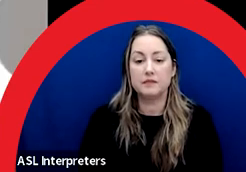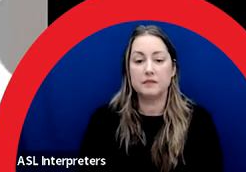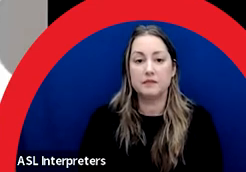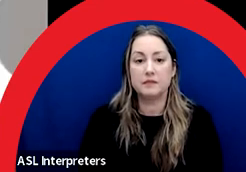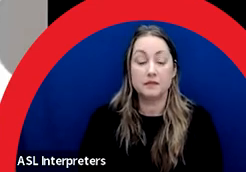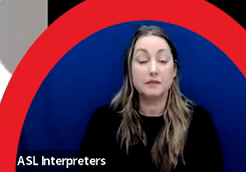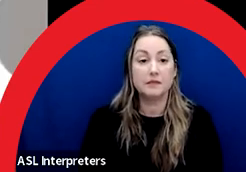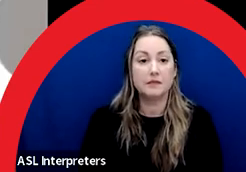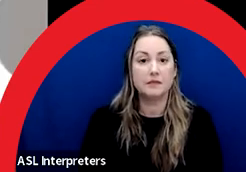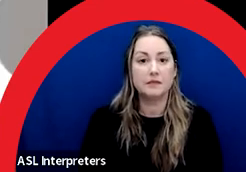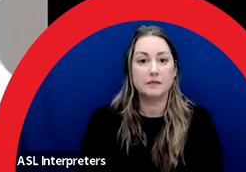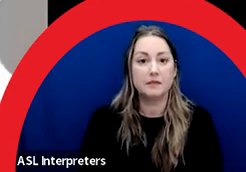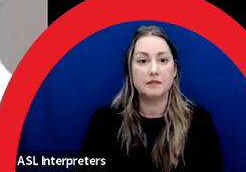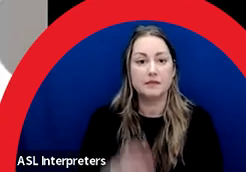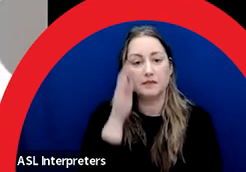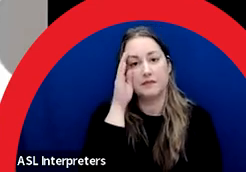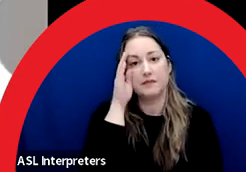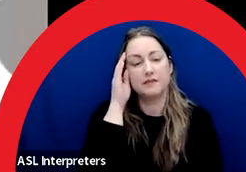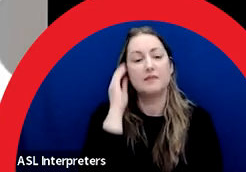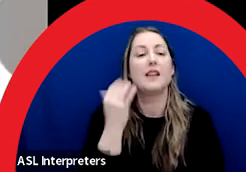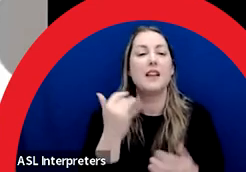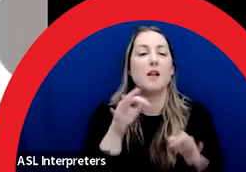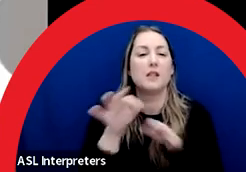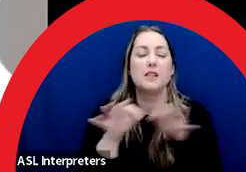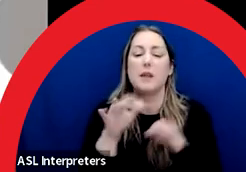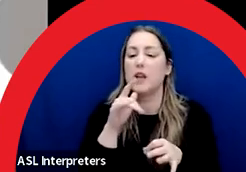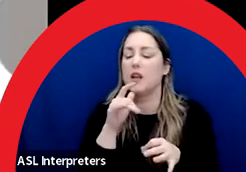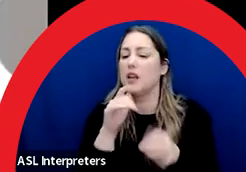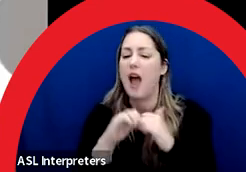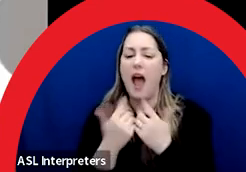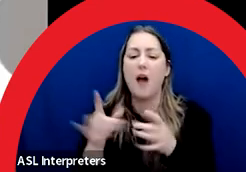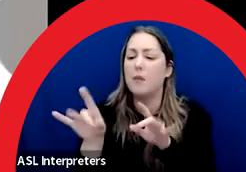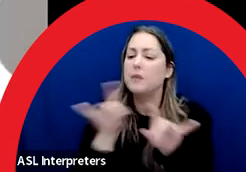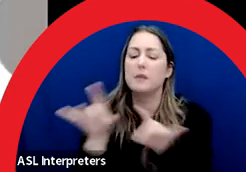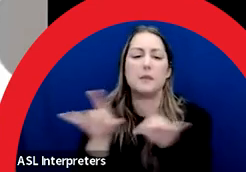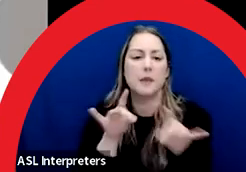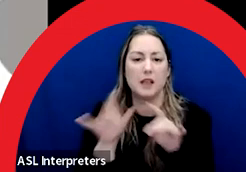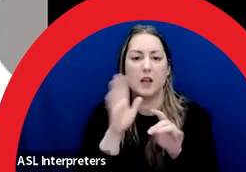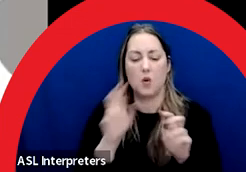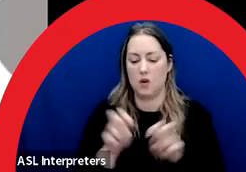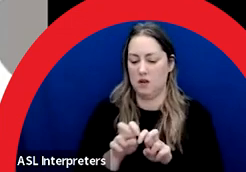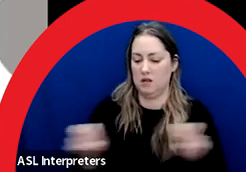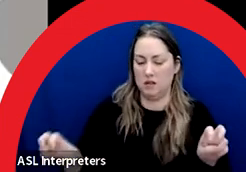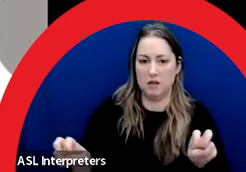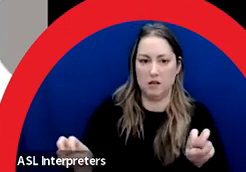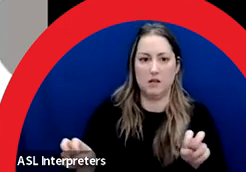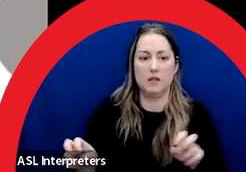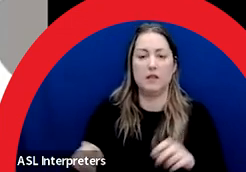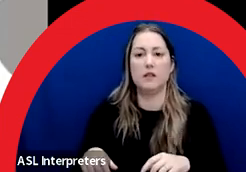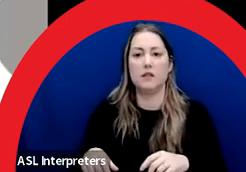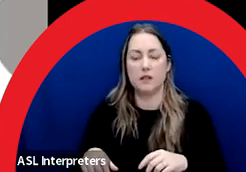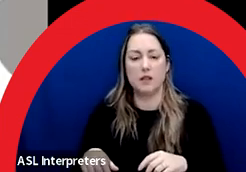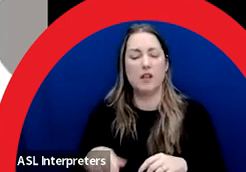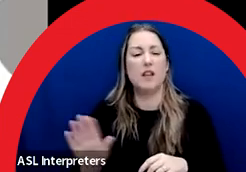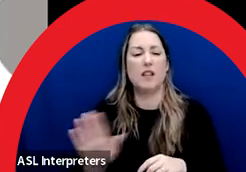On the next slide, I'll review the selection process. The selection panel will be scoring your files from their laptops or